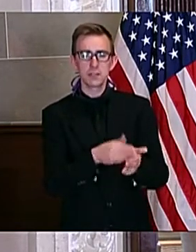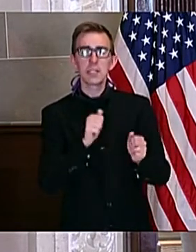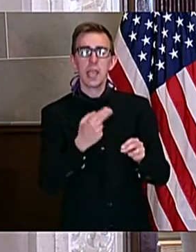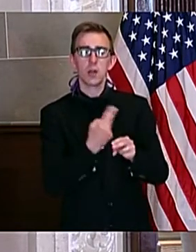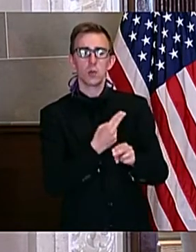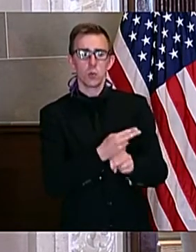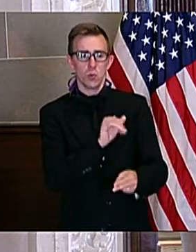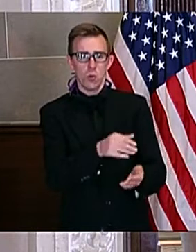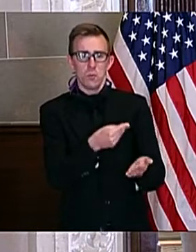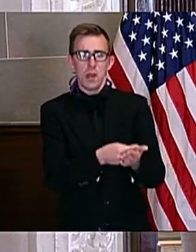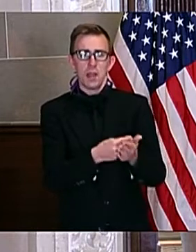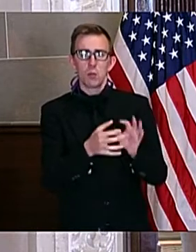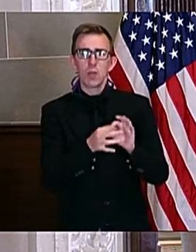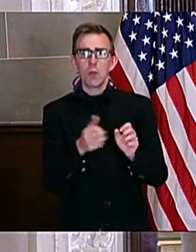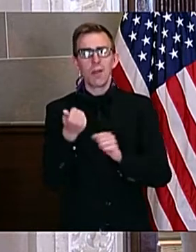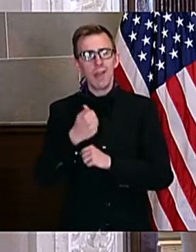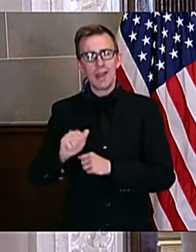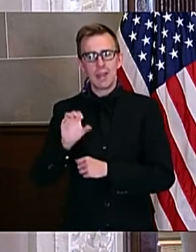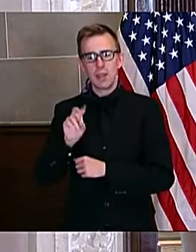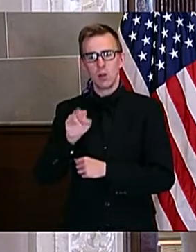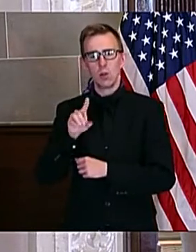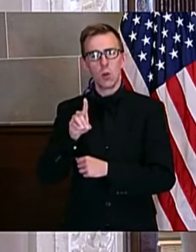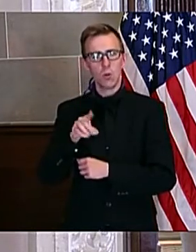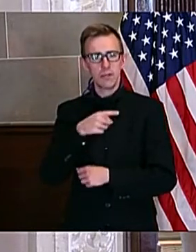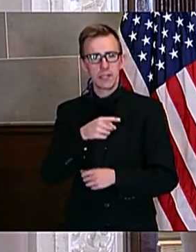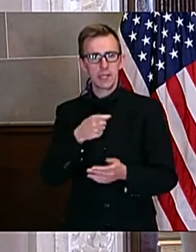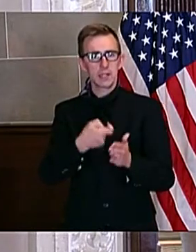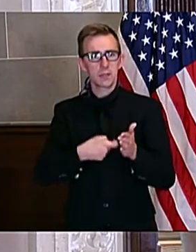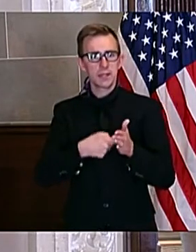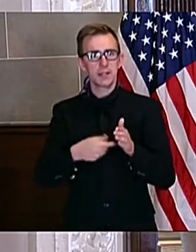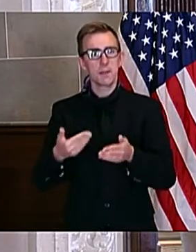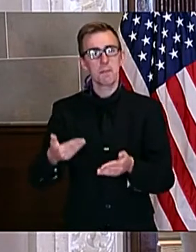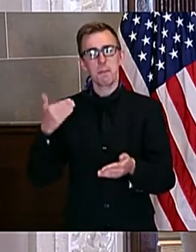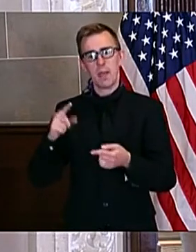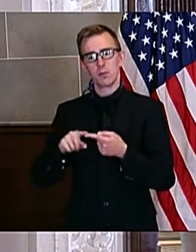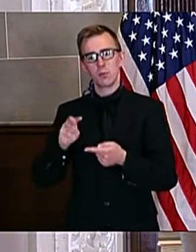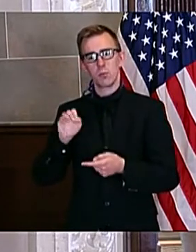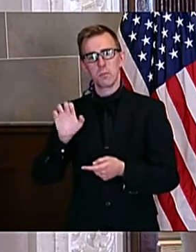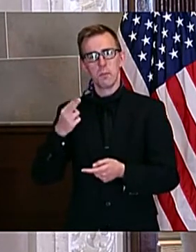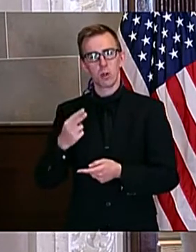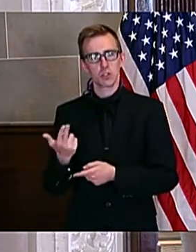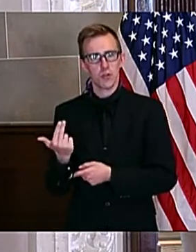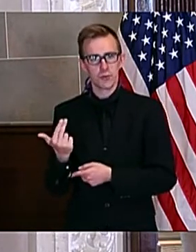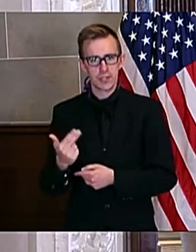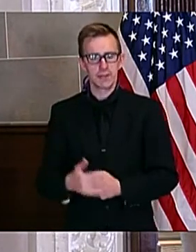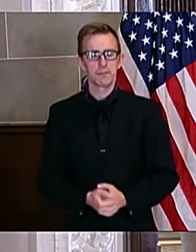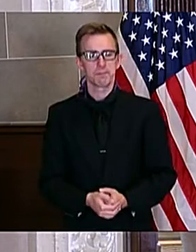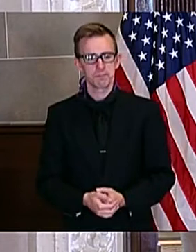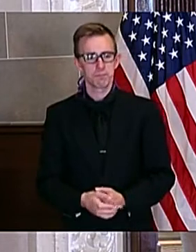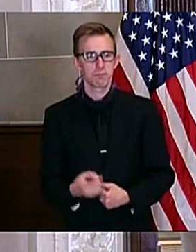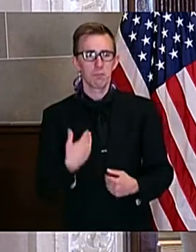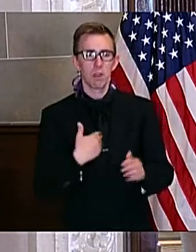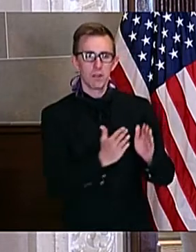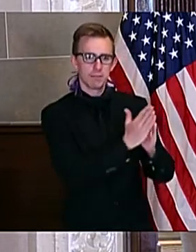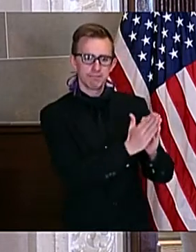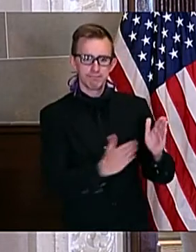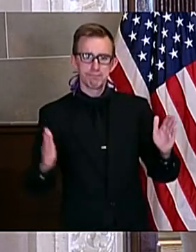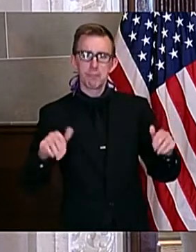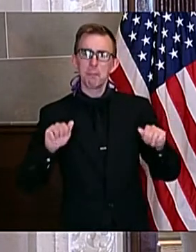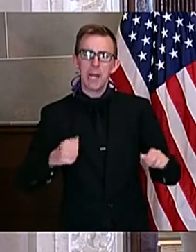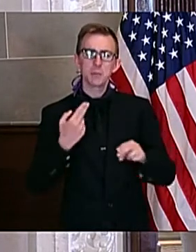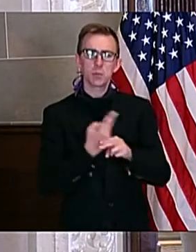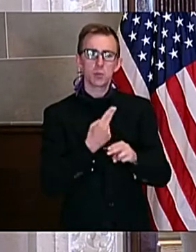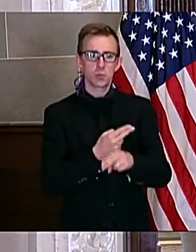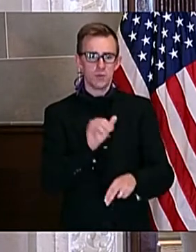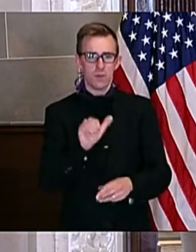dollars for any COVID-related expenses dating back to March 13th. There is a wide range of allowable uses of these